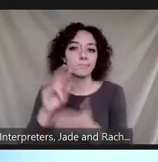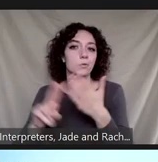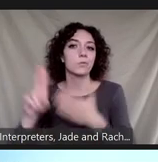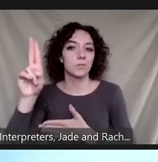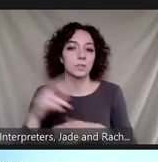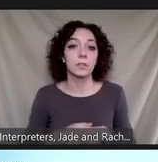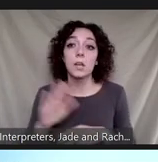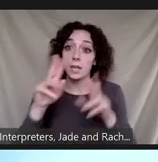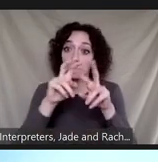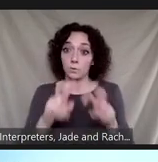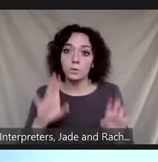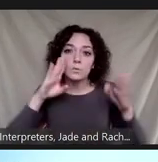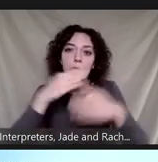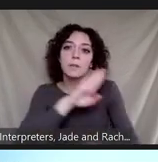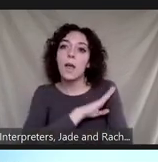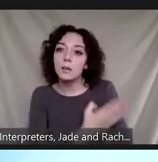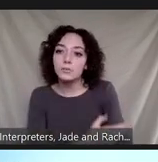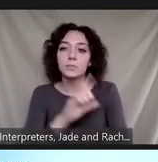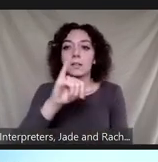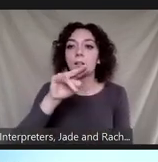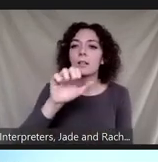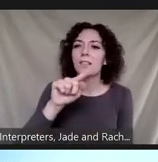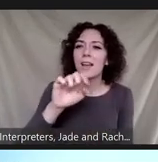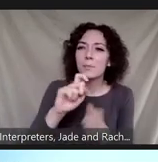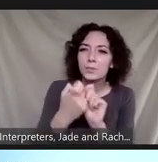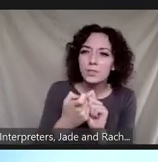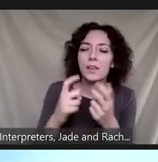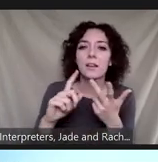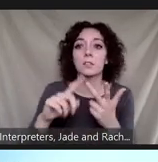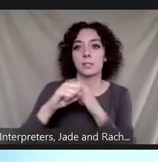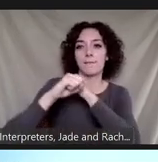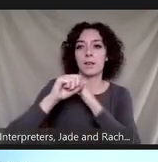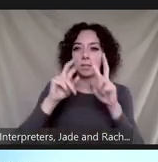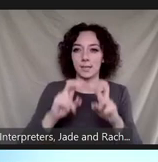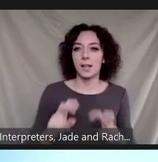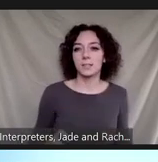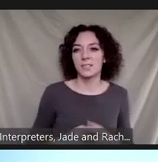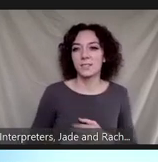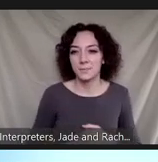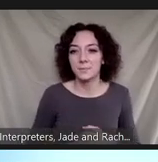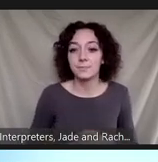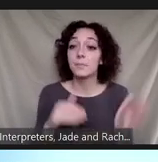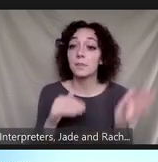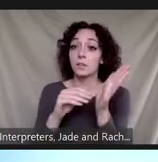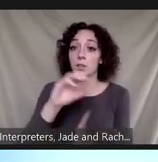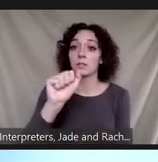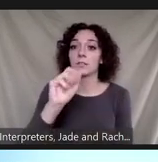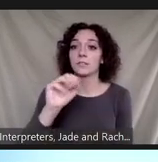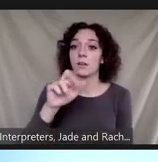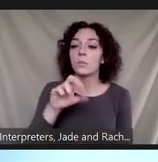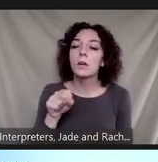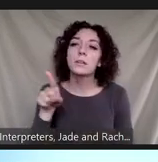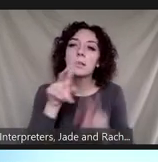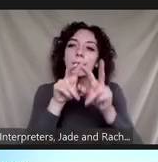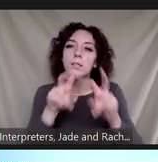spans energy climate change automation and defense analysis dr samaras analyzes how energy